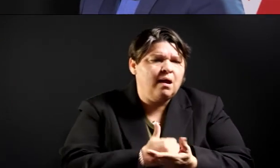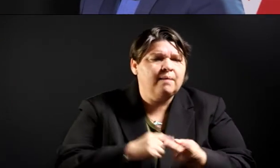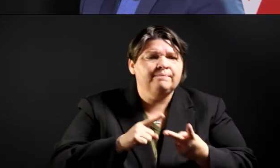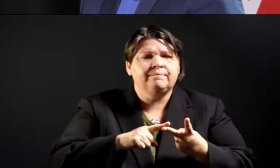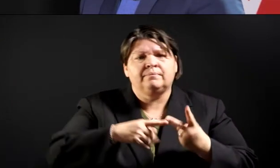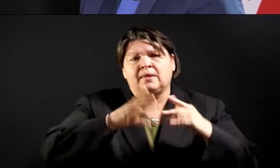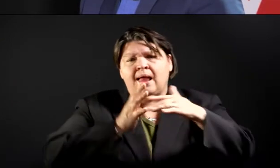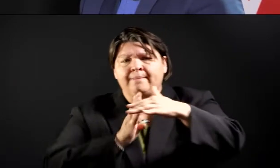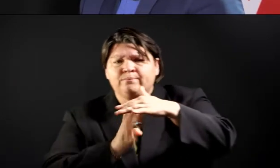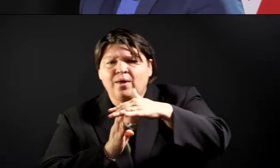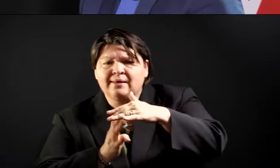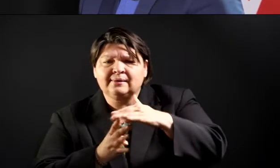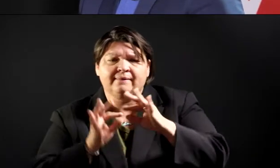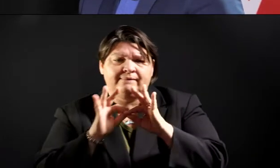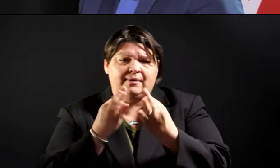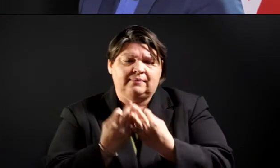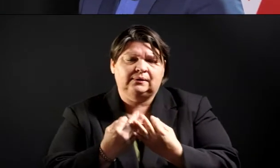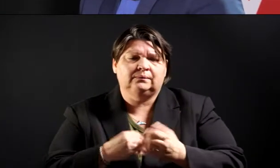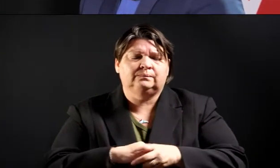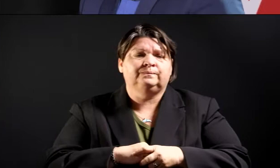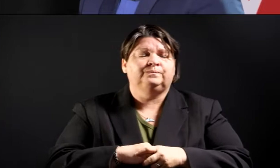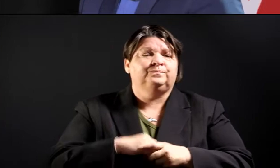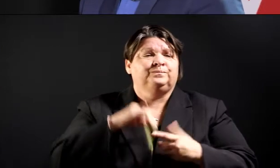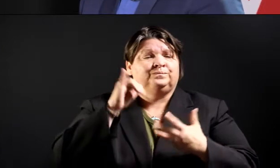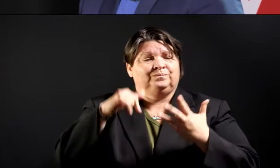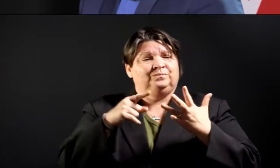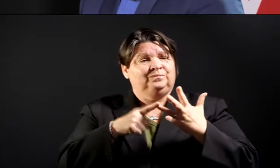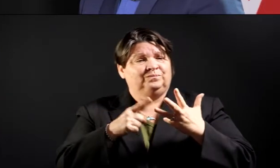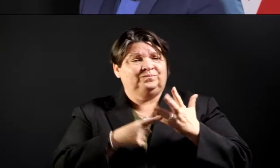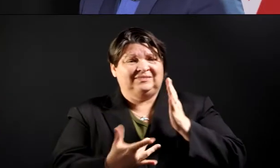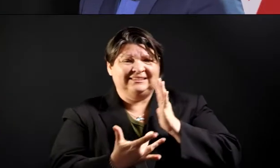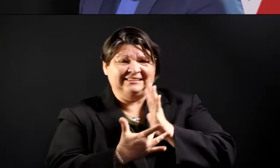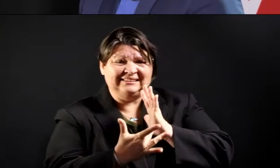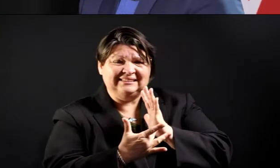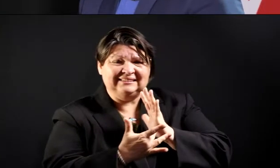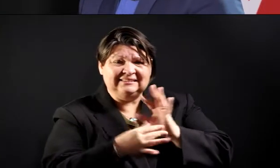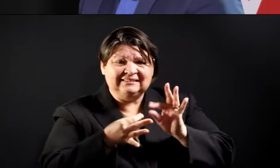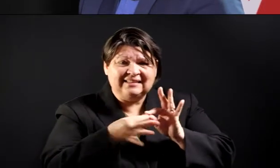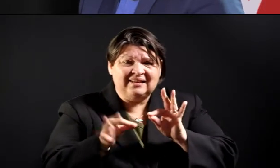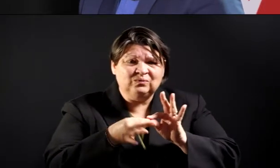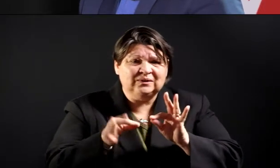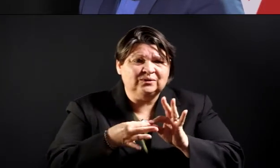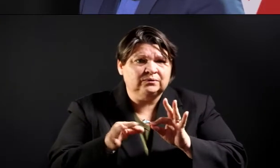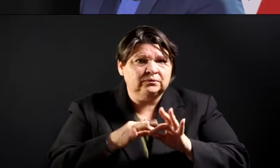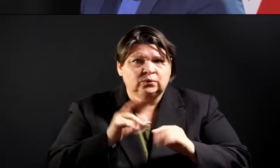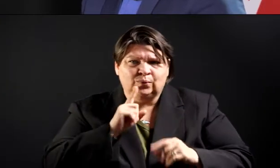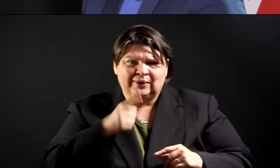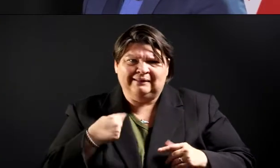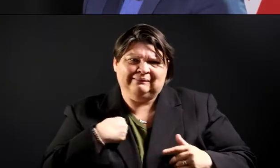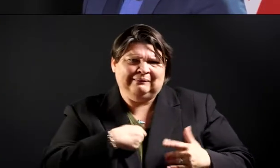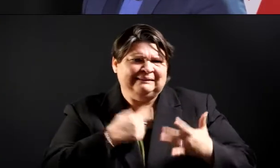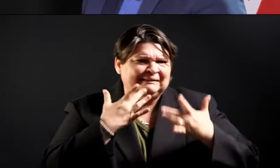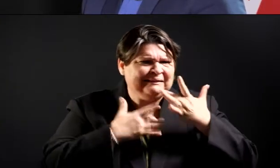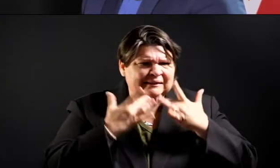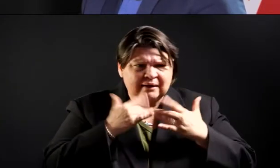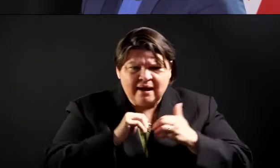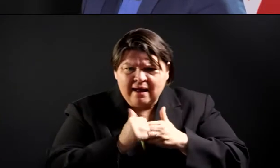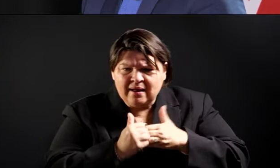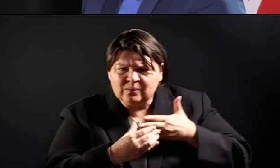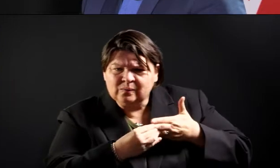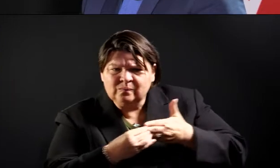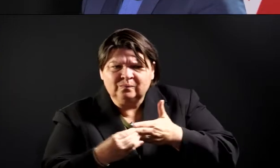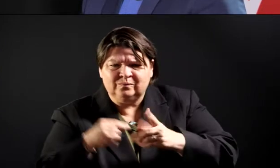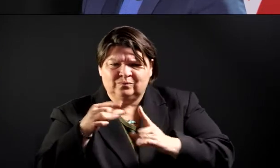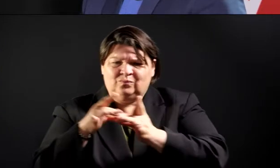technical, and language skills necessary to actually do online learning. And we know that